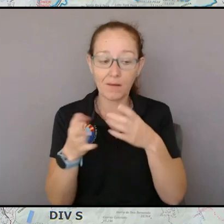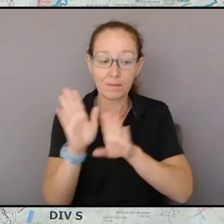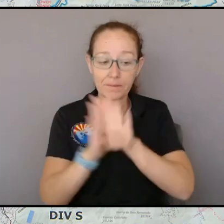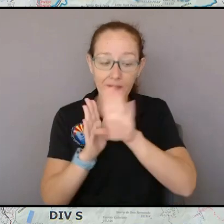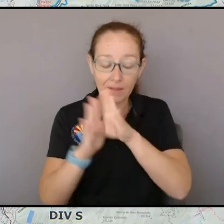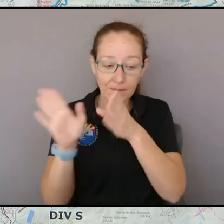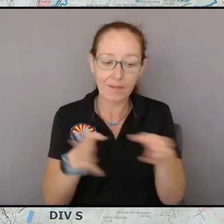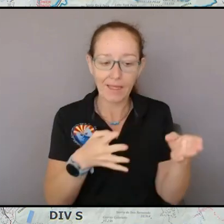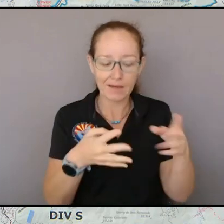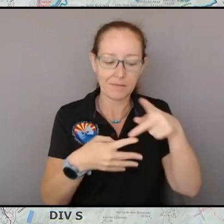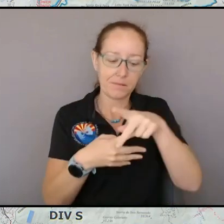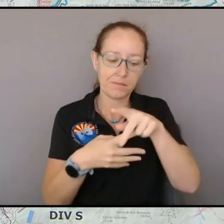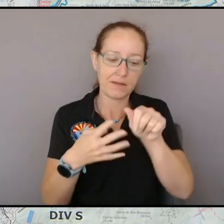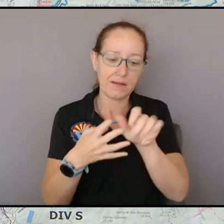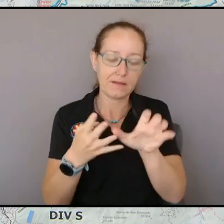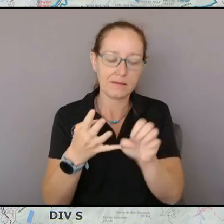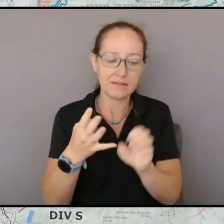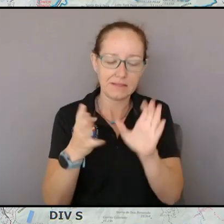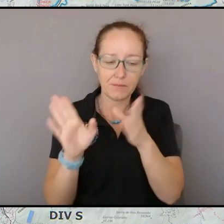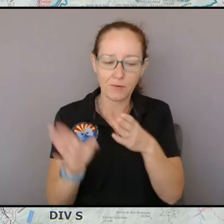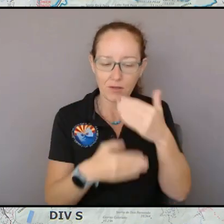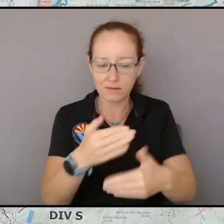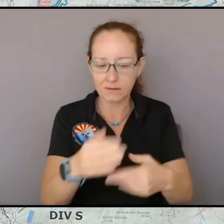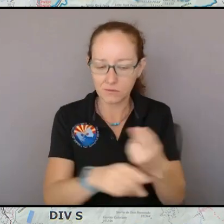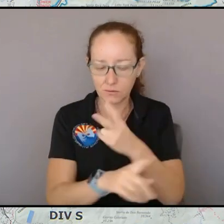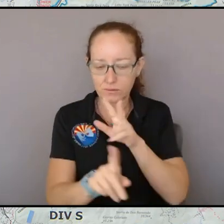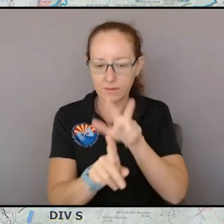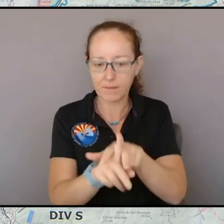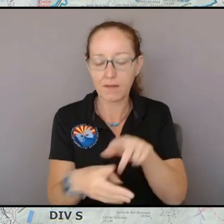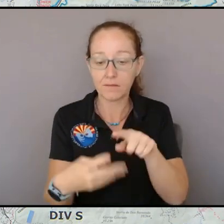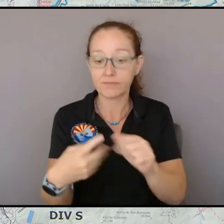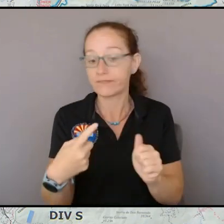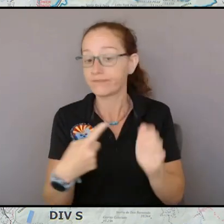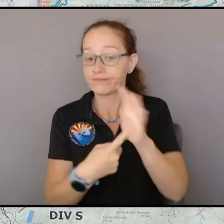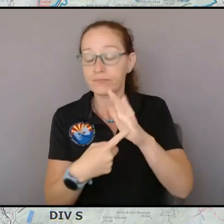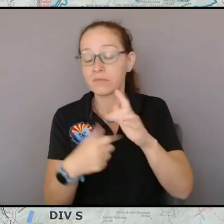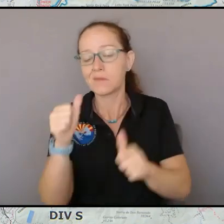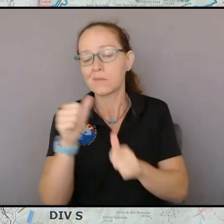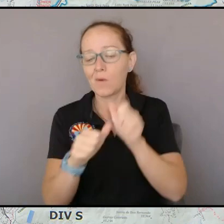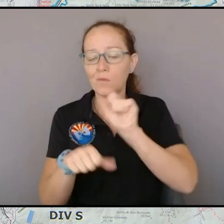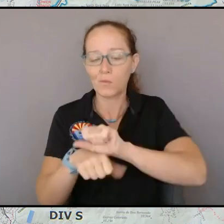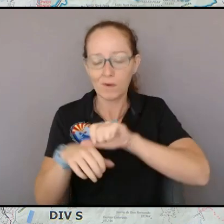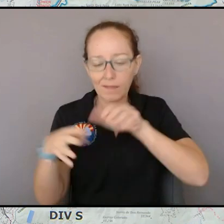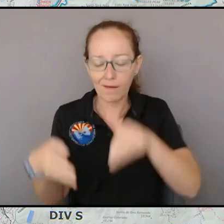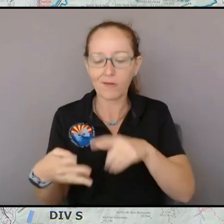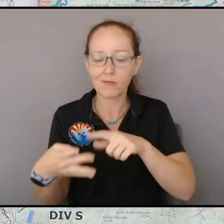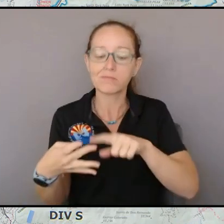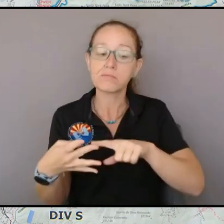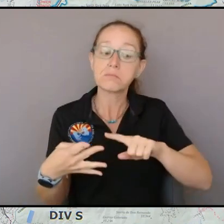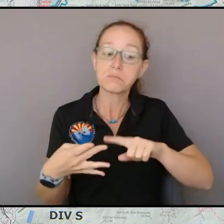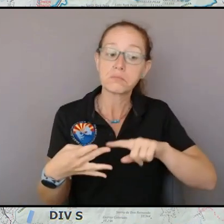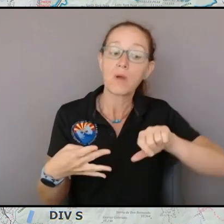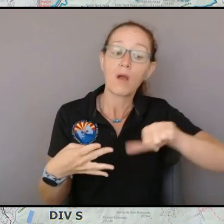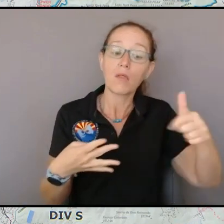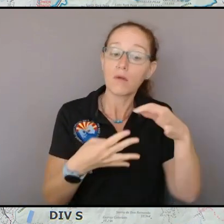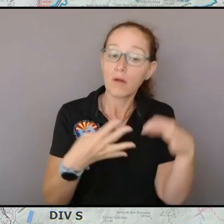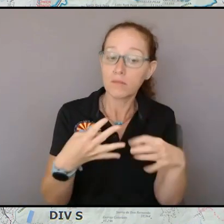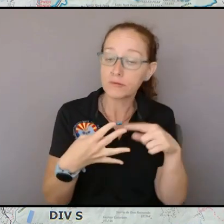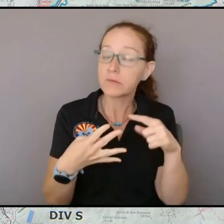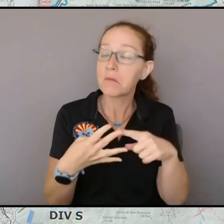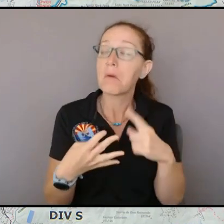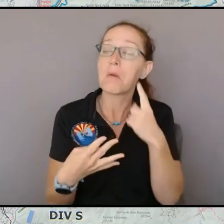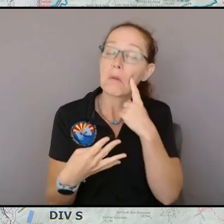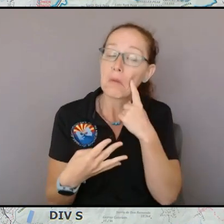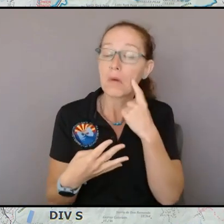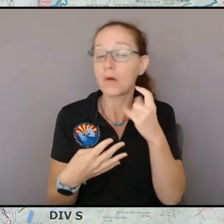of our effort into and the alternate is something that we think is a high probability of success that if we don't do if we choose not to execute on the